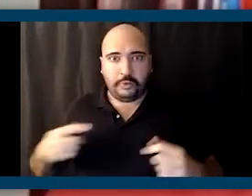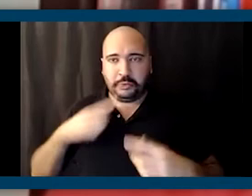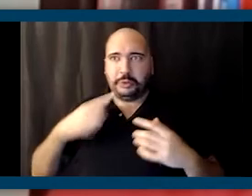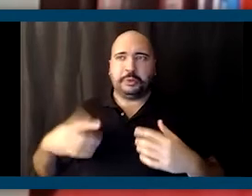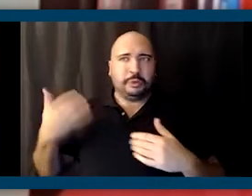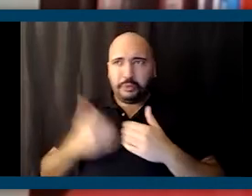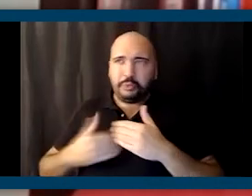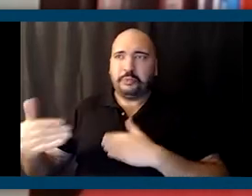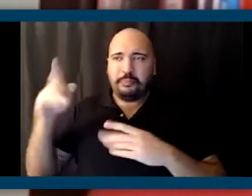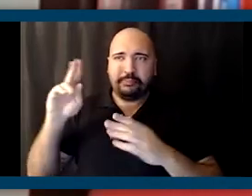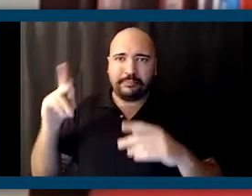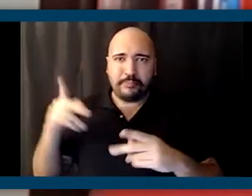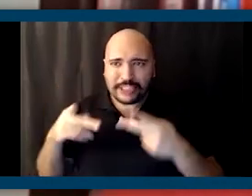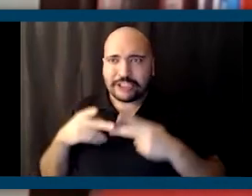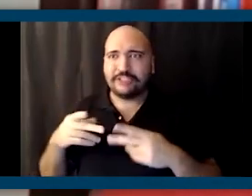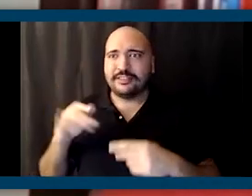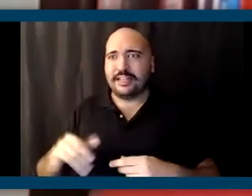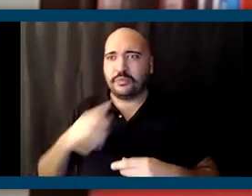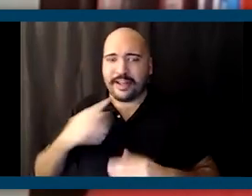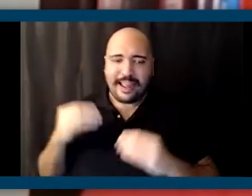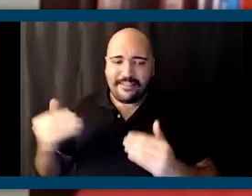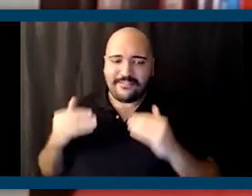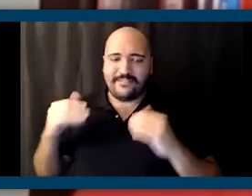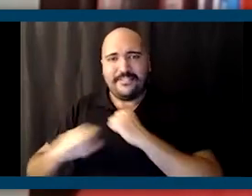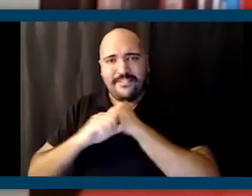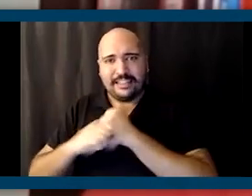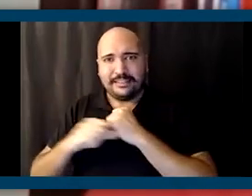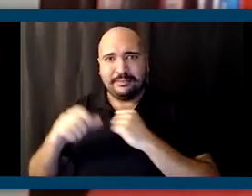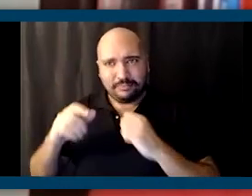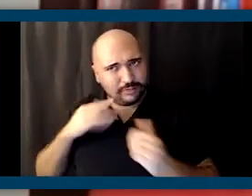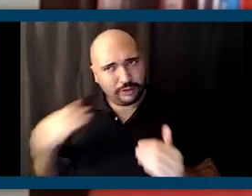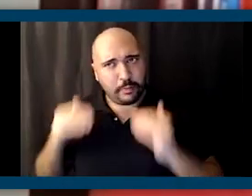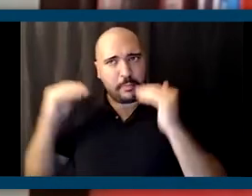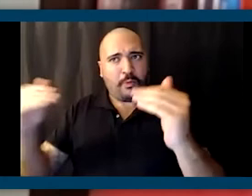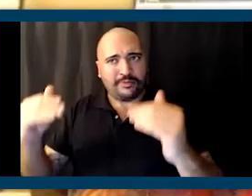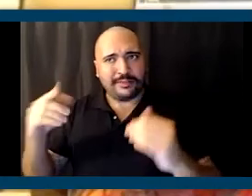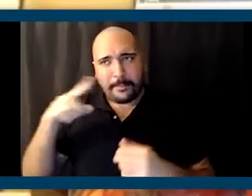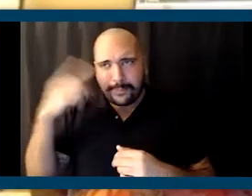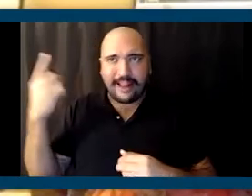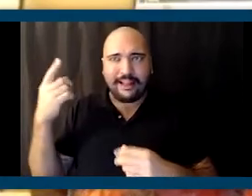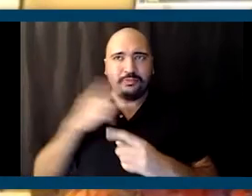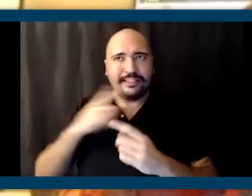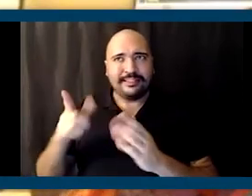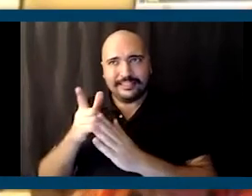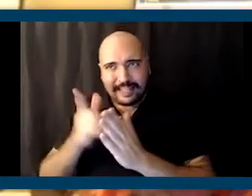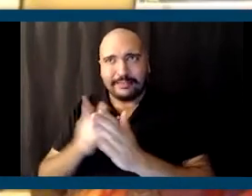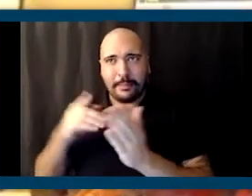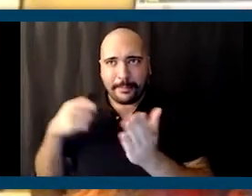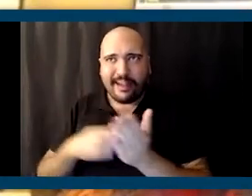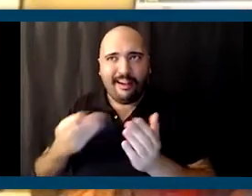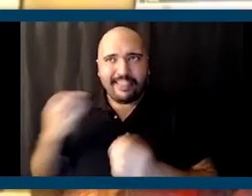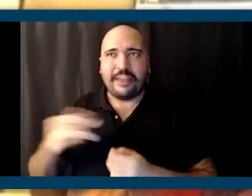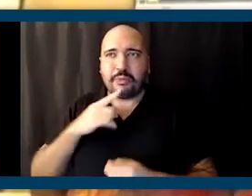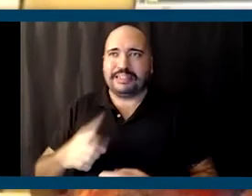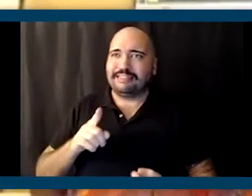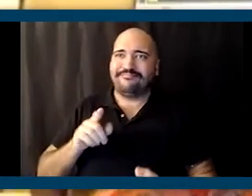legislation that truly speaks to the needs of the community? You know, one of the one of the things that